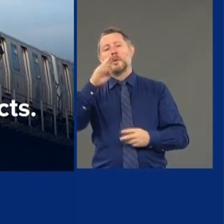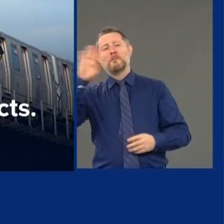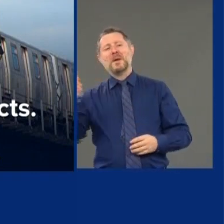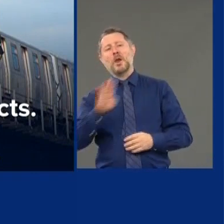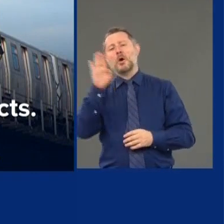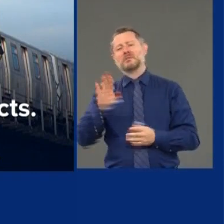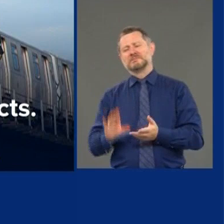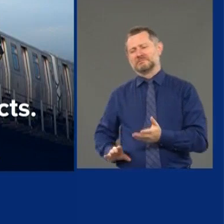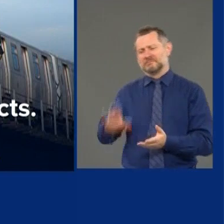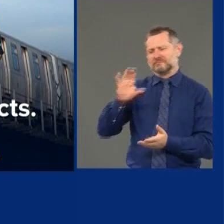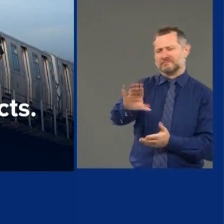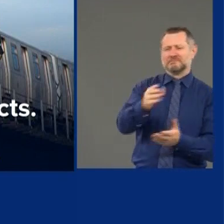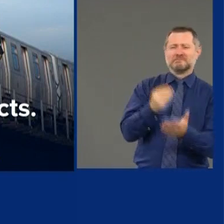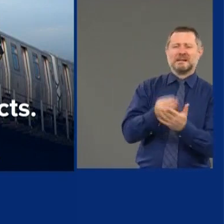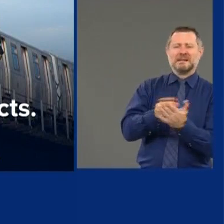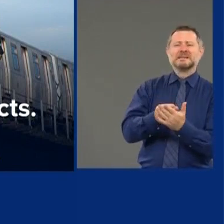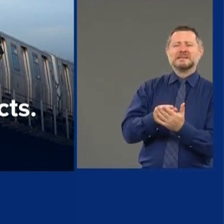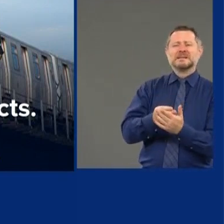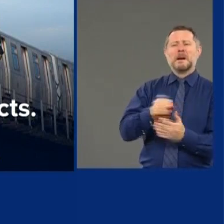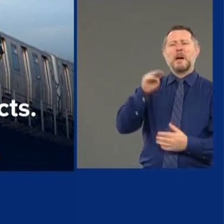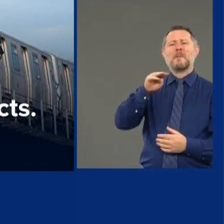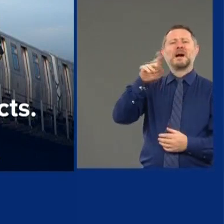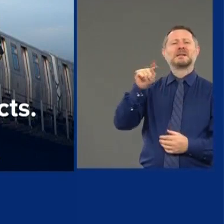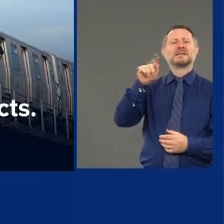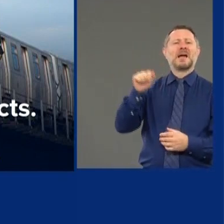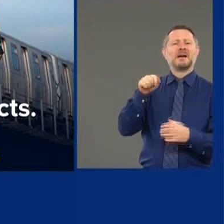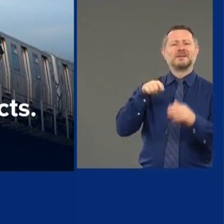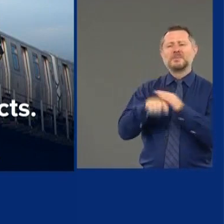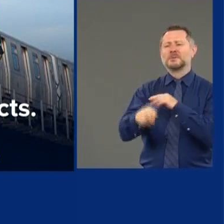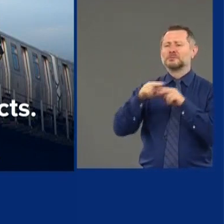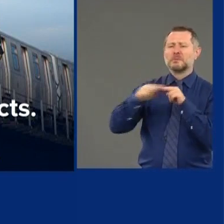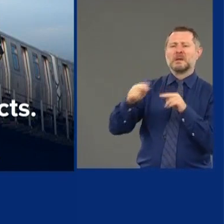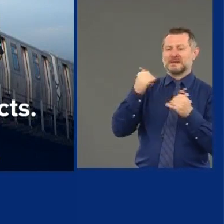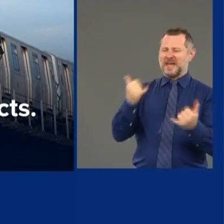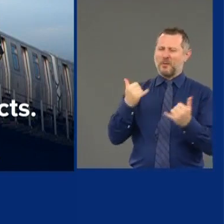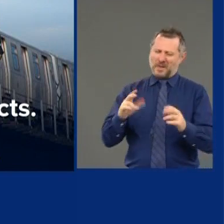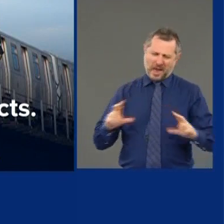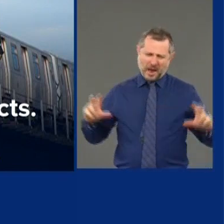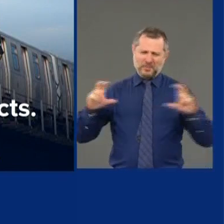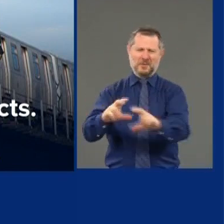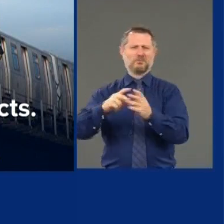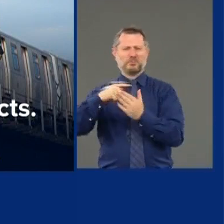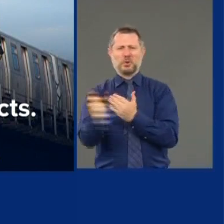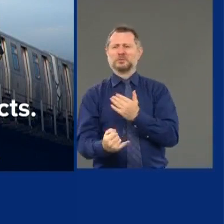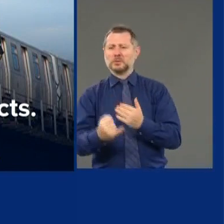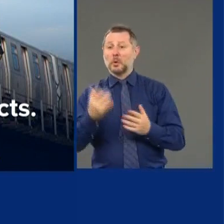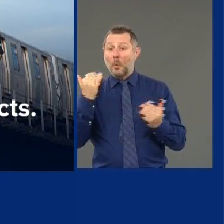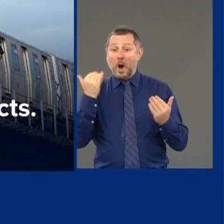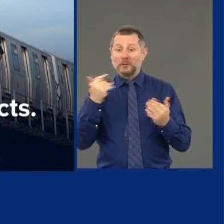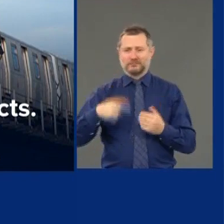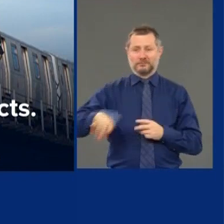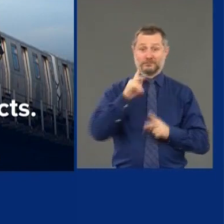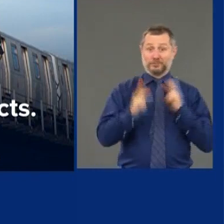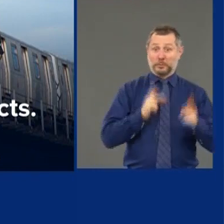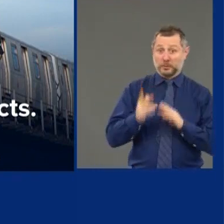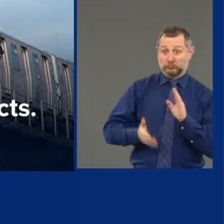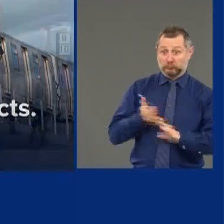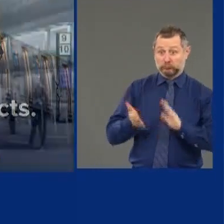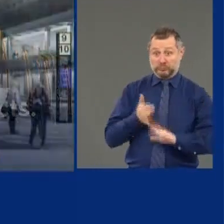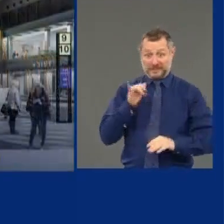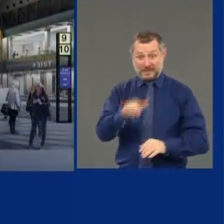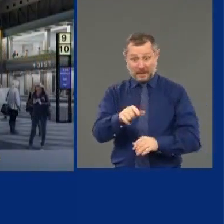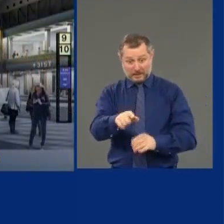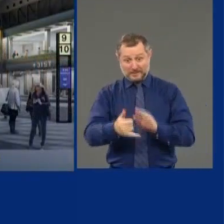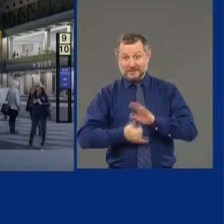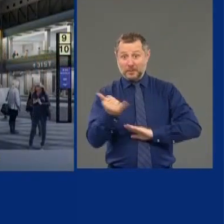in work at the MTA. Now's the time to do construction because the ridership is down. Great. We're going to